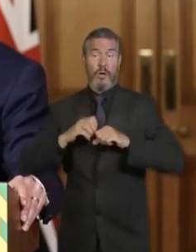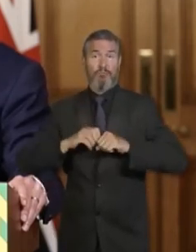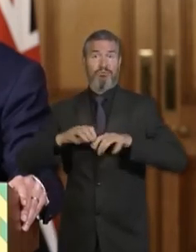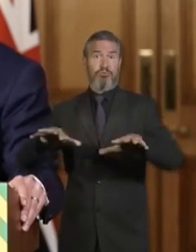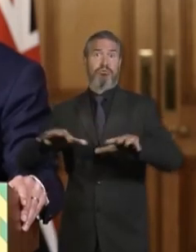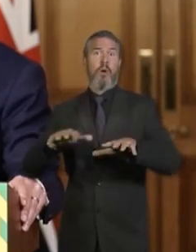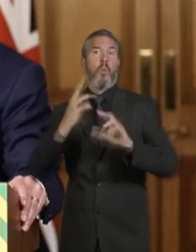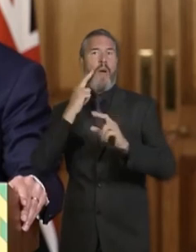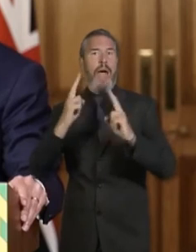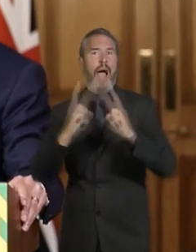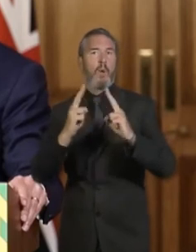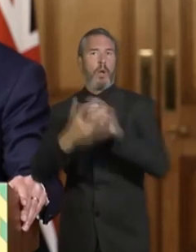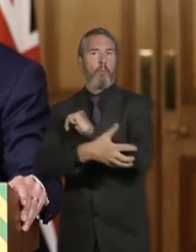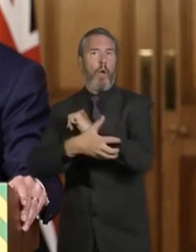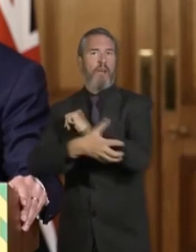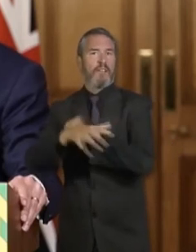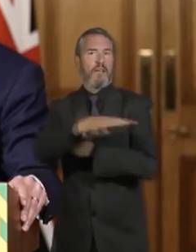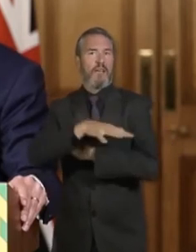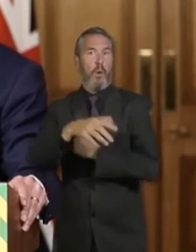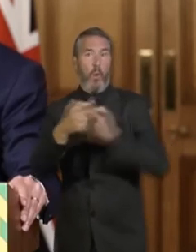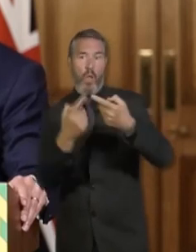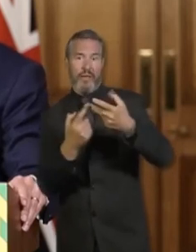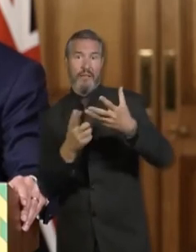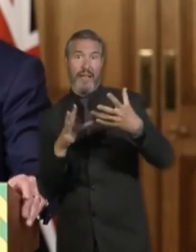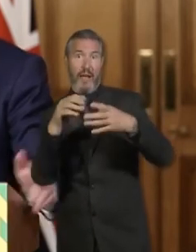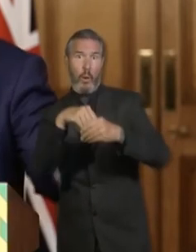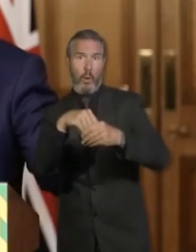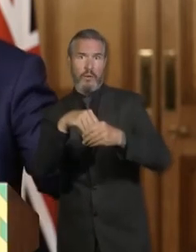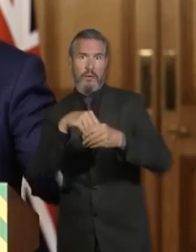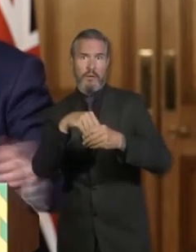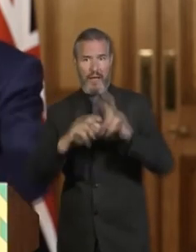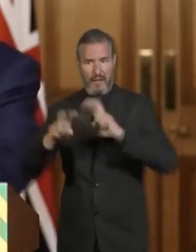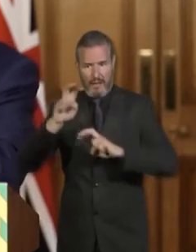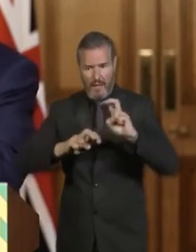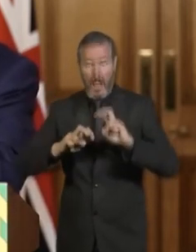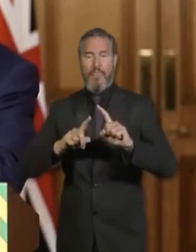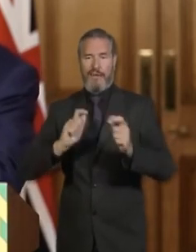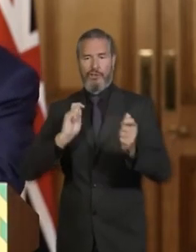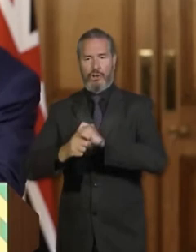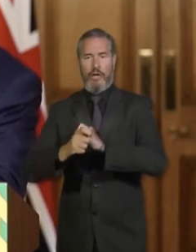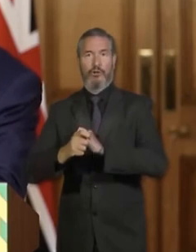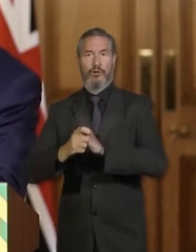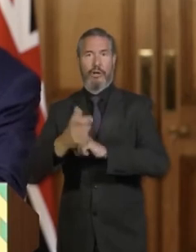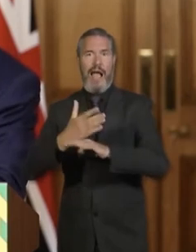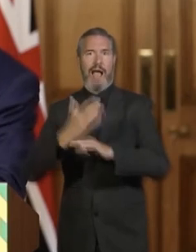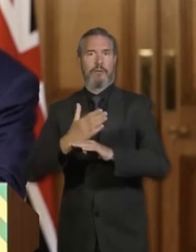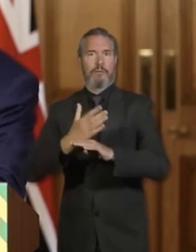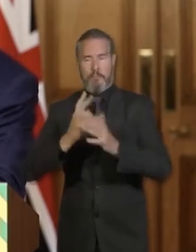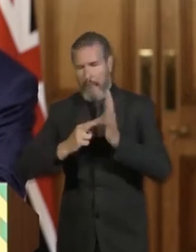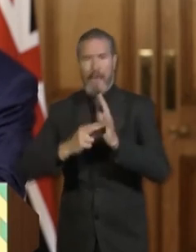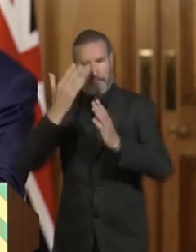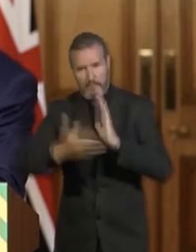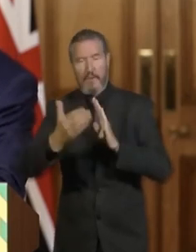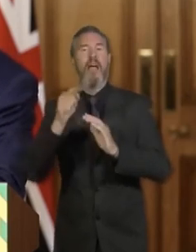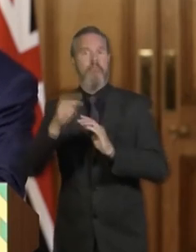all of those factors and then act. And that's the approach that we should take. And